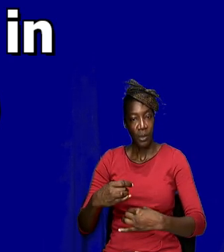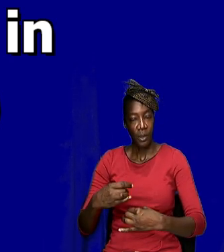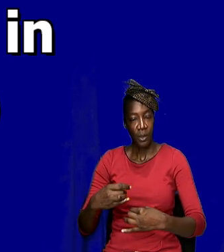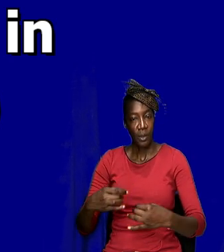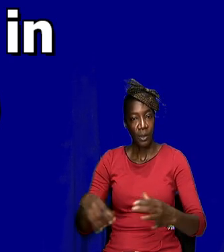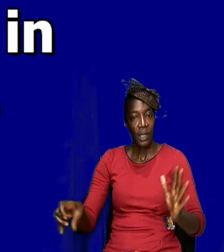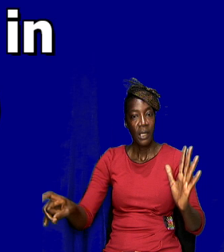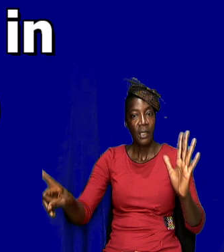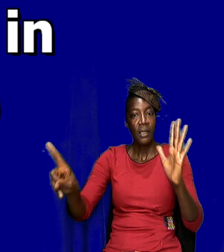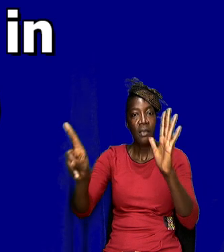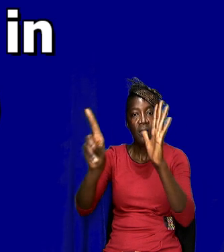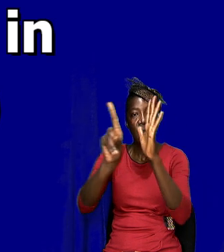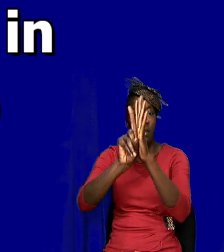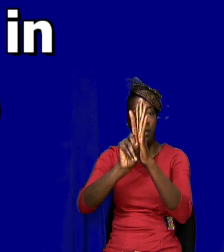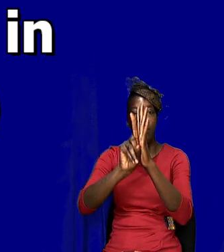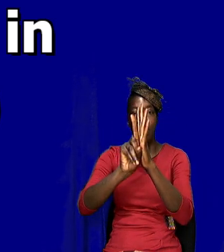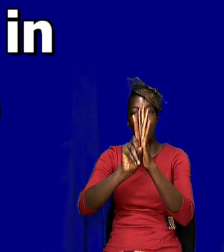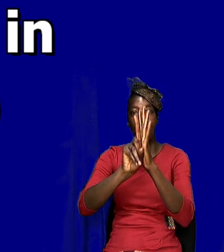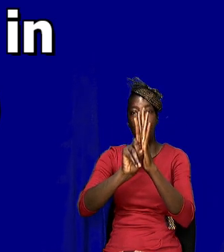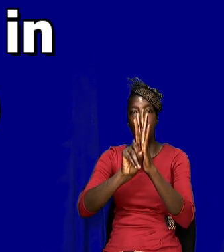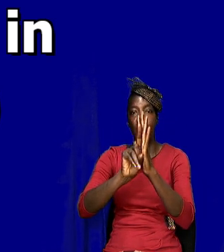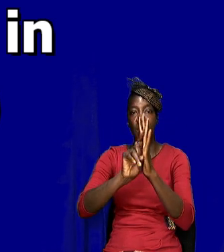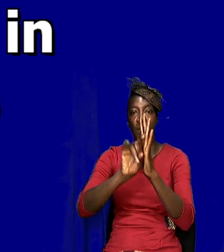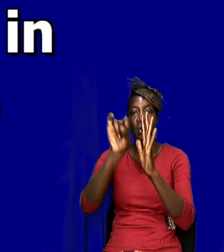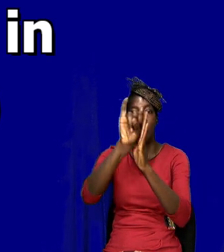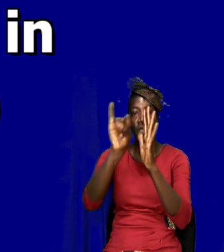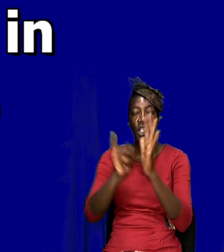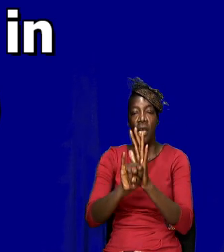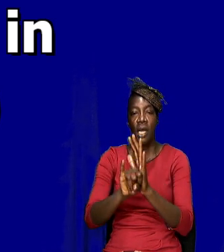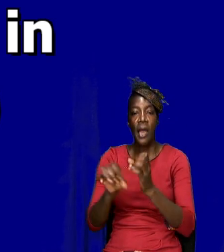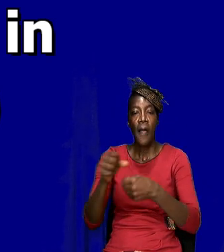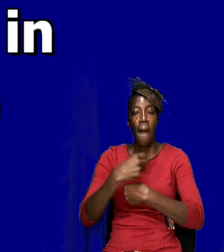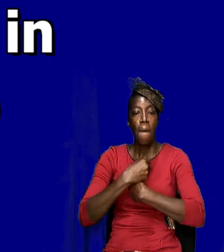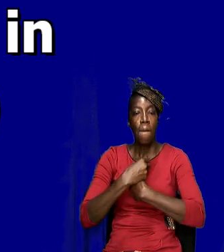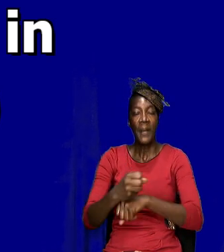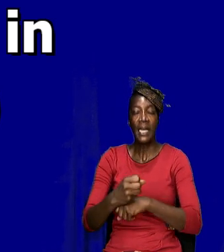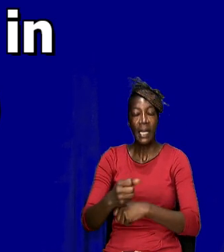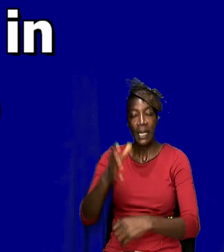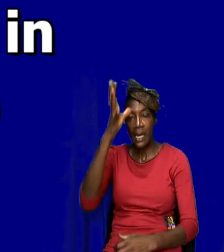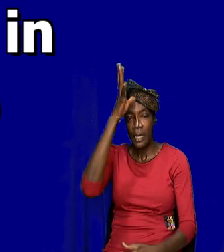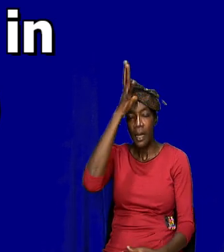declaration that have been ever made by a man.